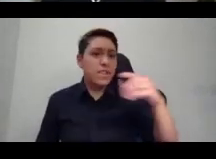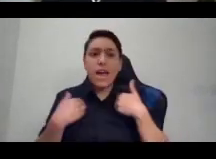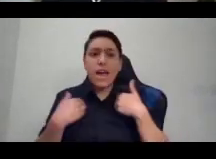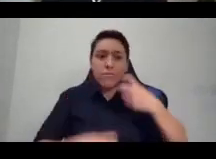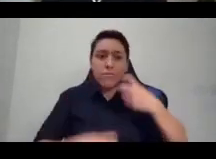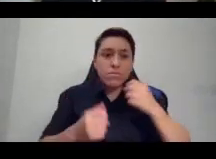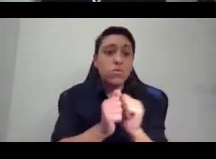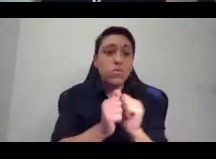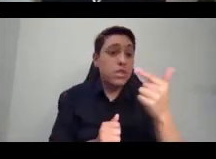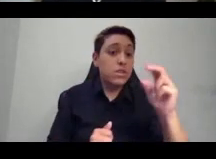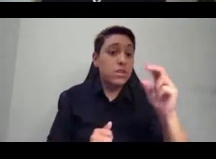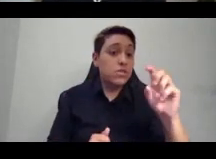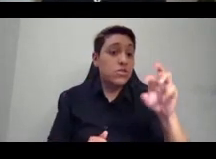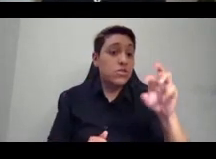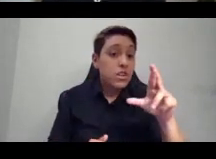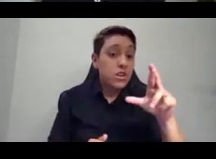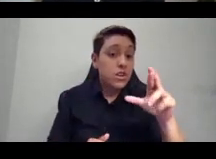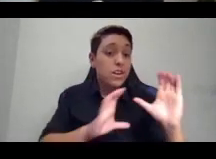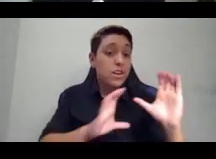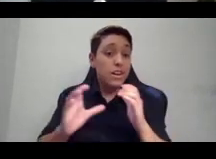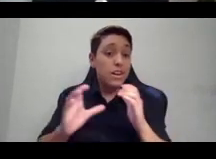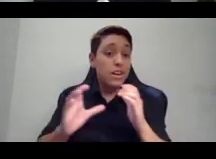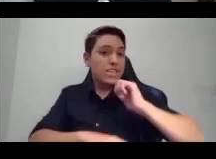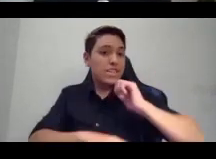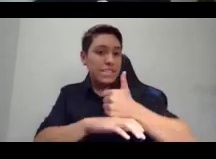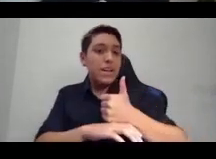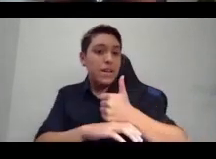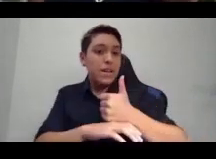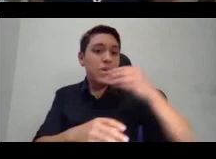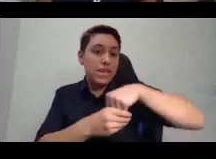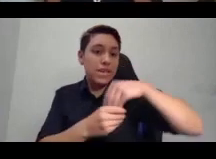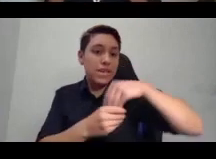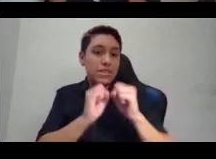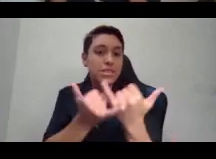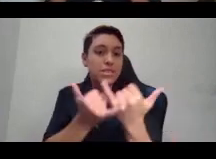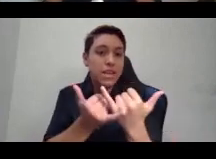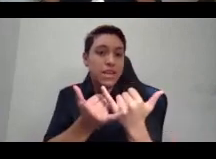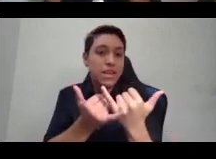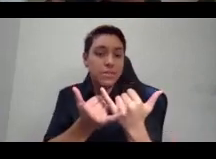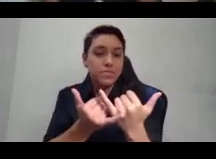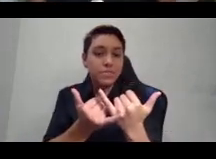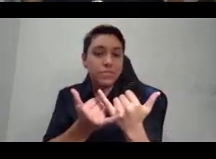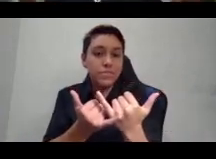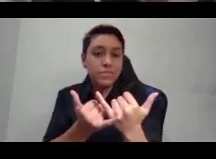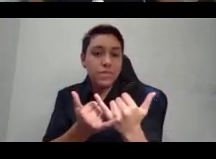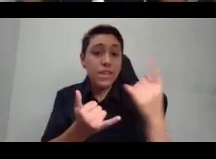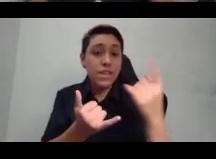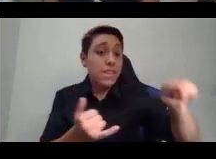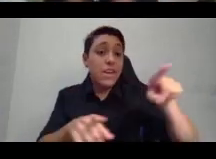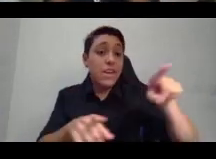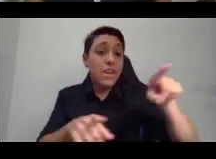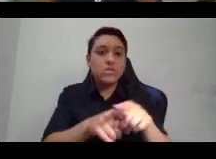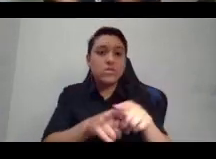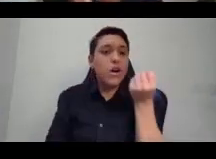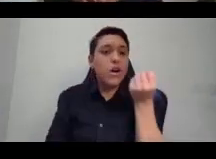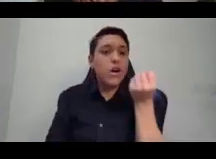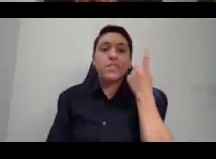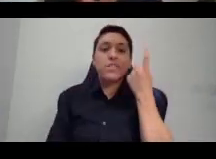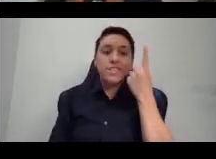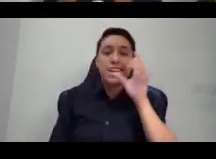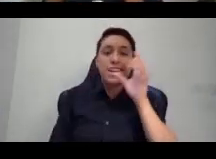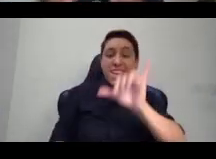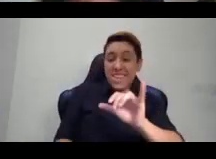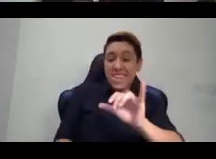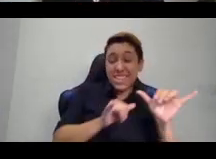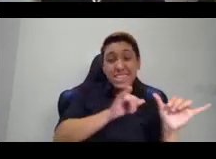them by society under the understanding that that same society is creating gender categories